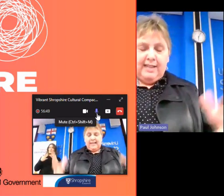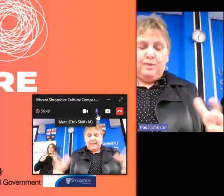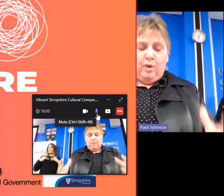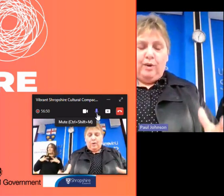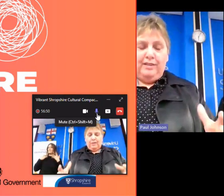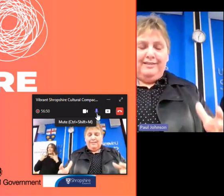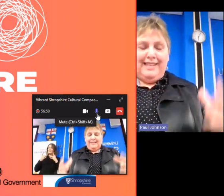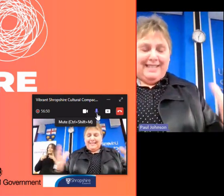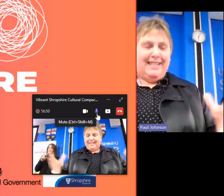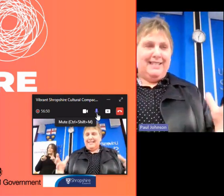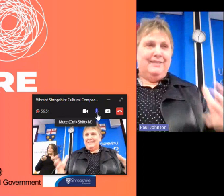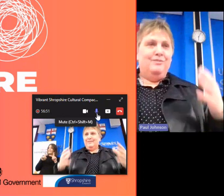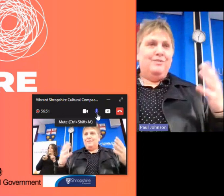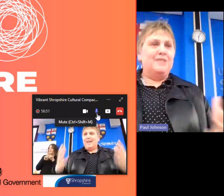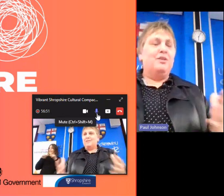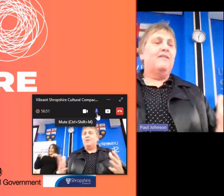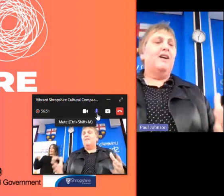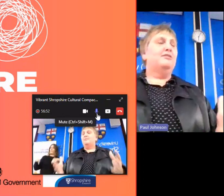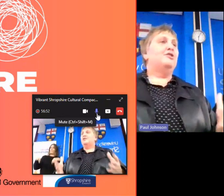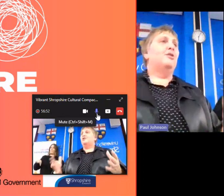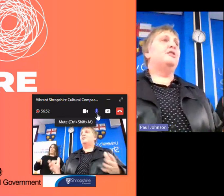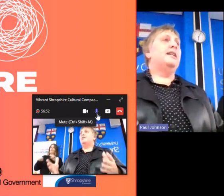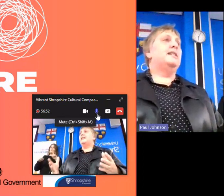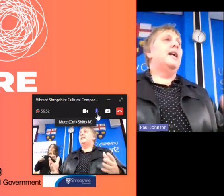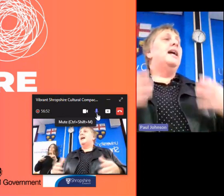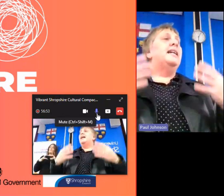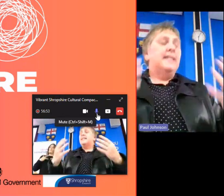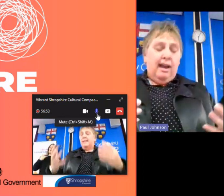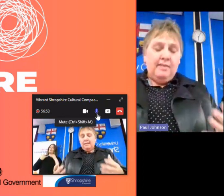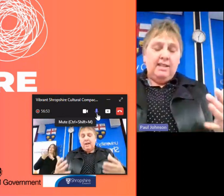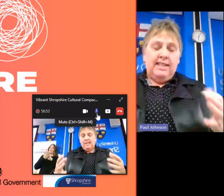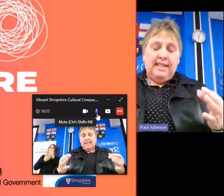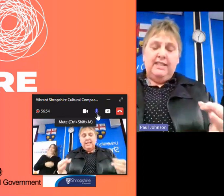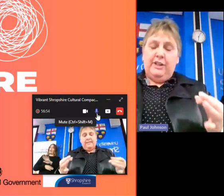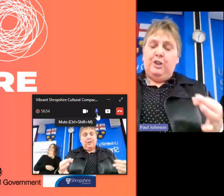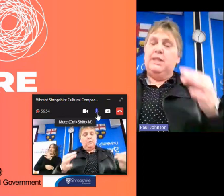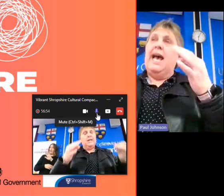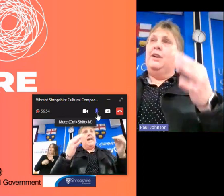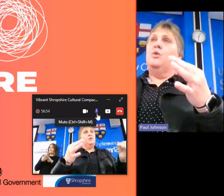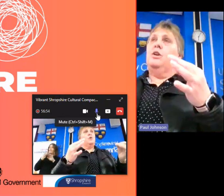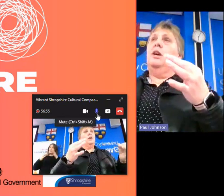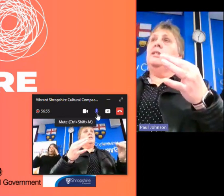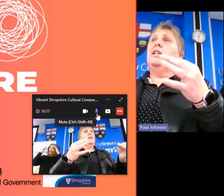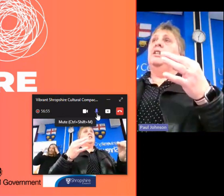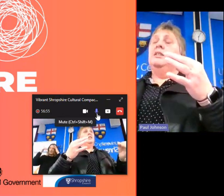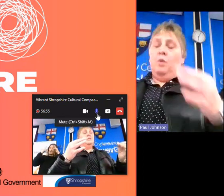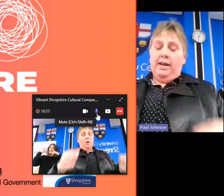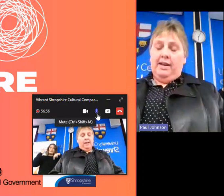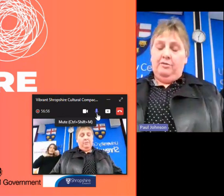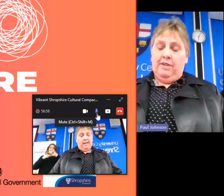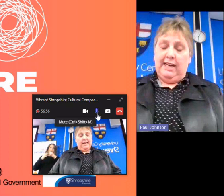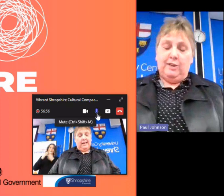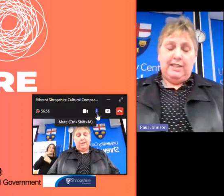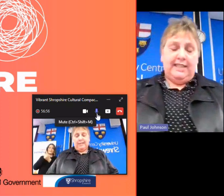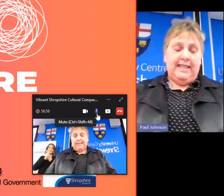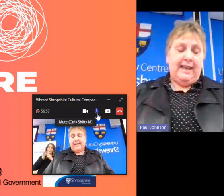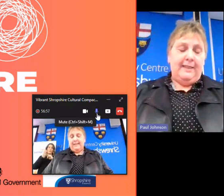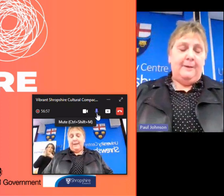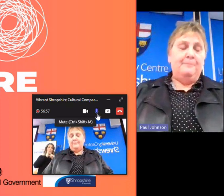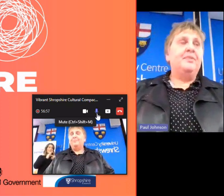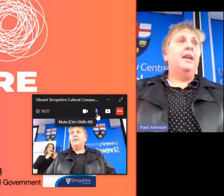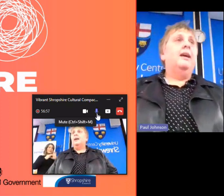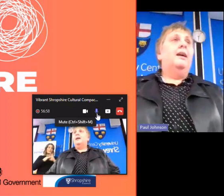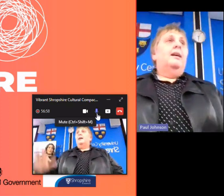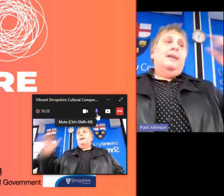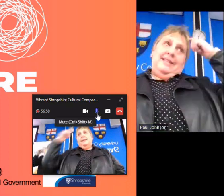that's what this is that's what vibrant shropshire is it's like-minded individuals and organizations working really closely